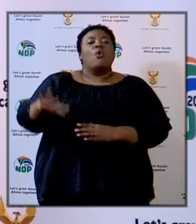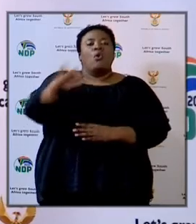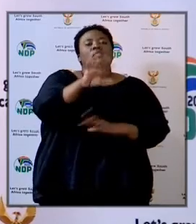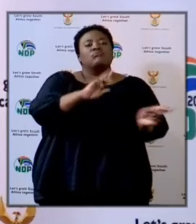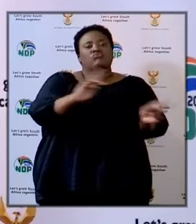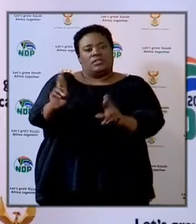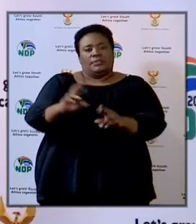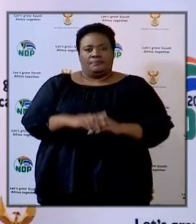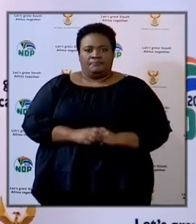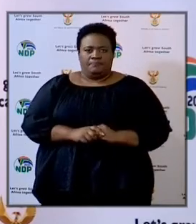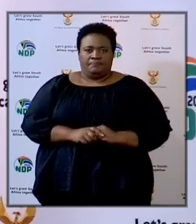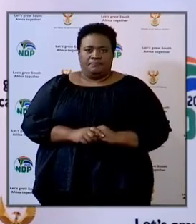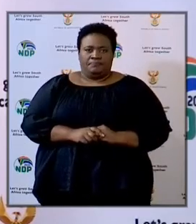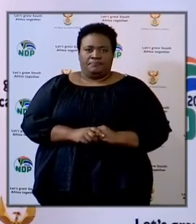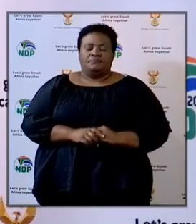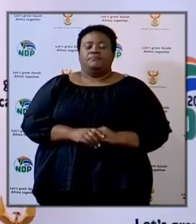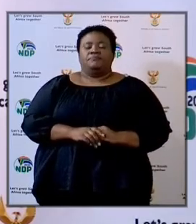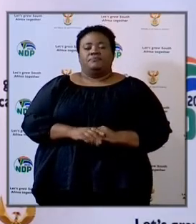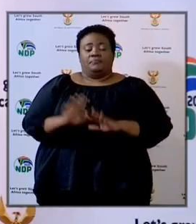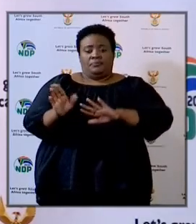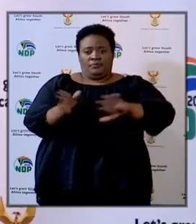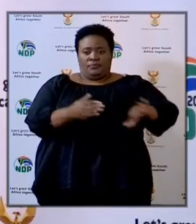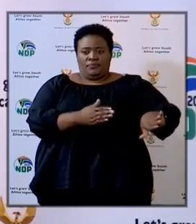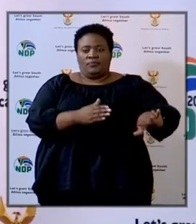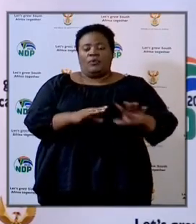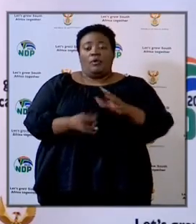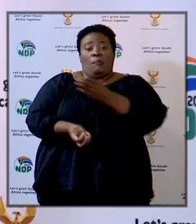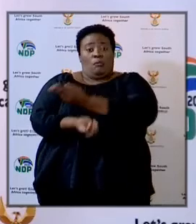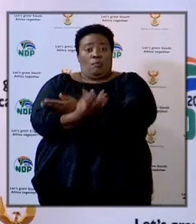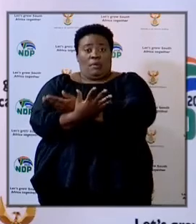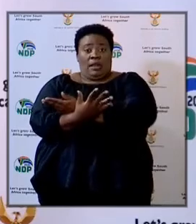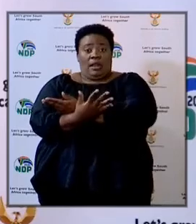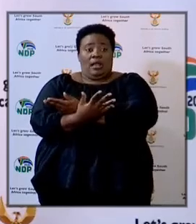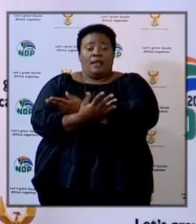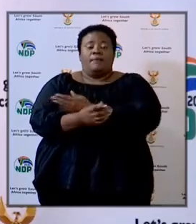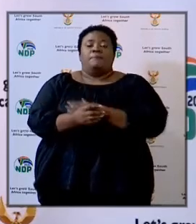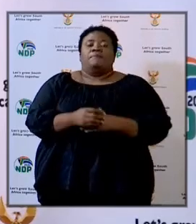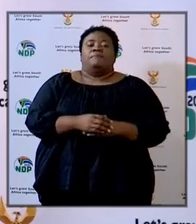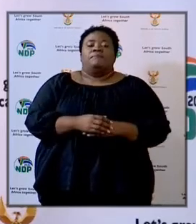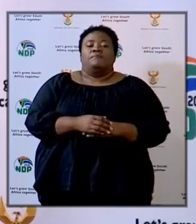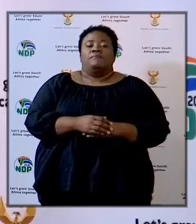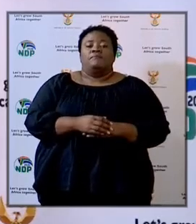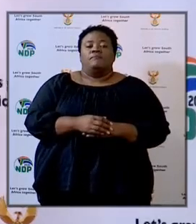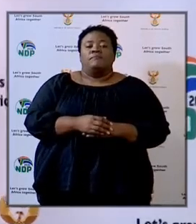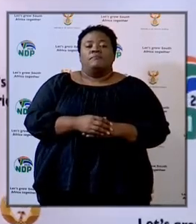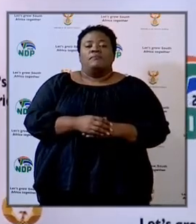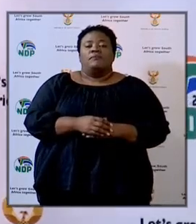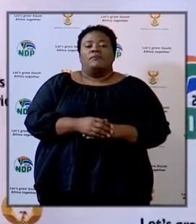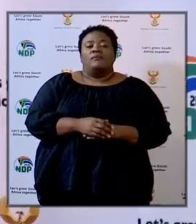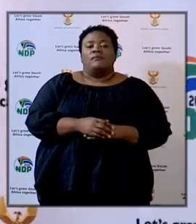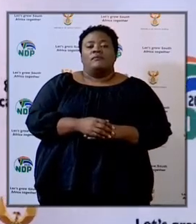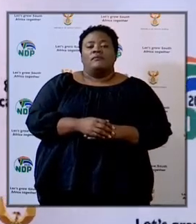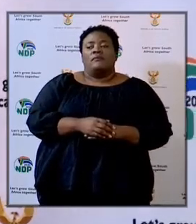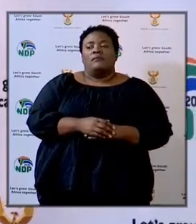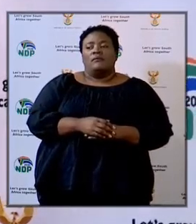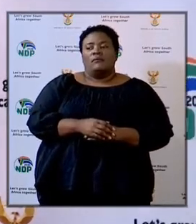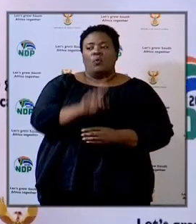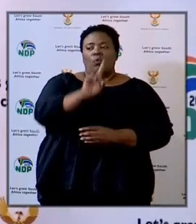were declared ready. Mpumalanga, out of 1,815,